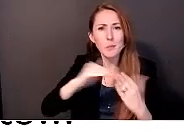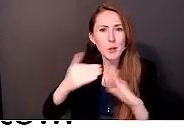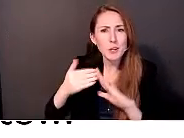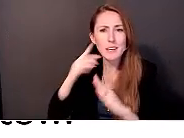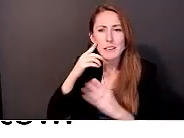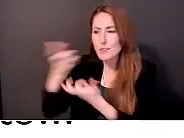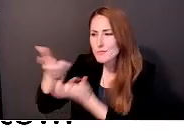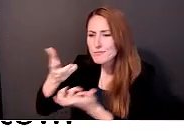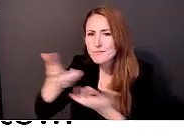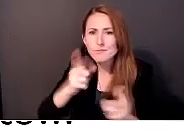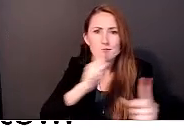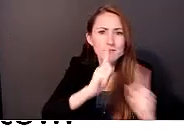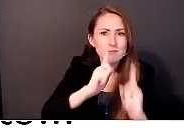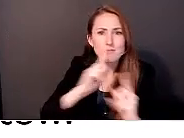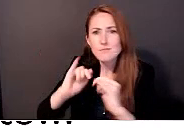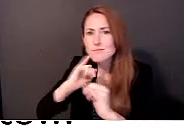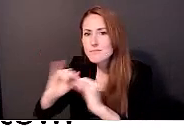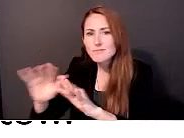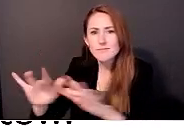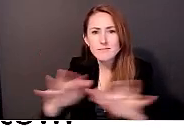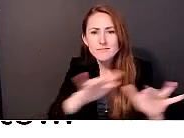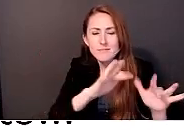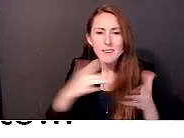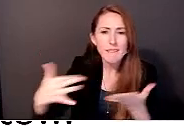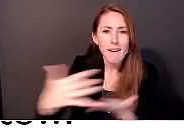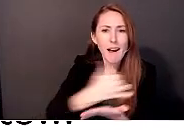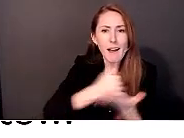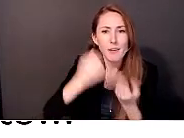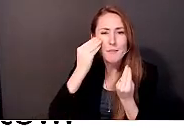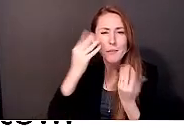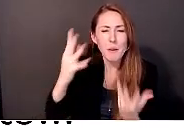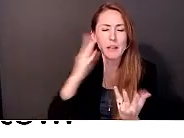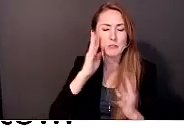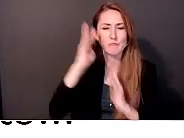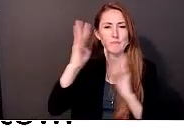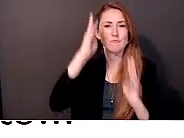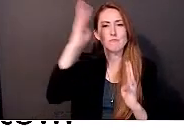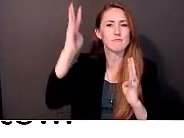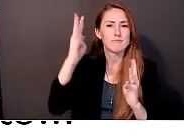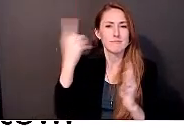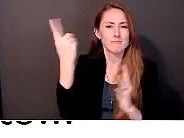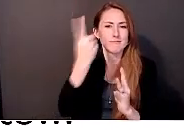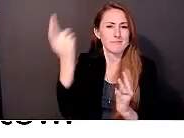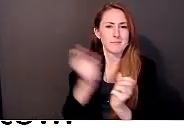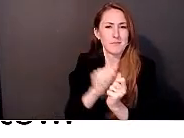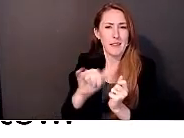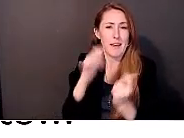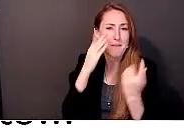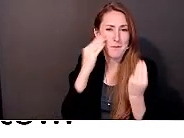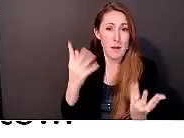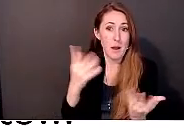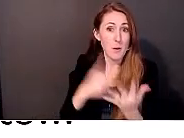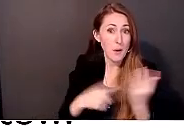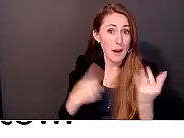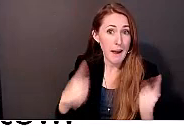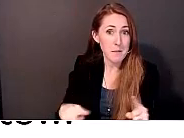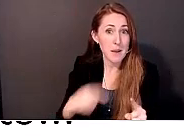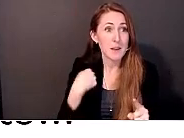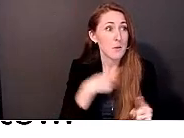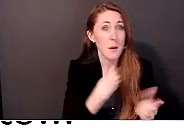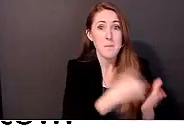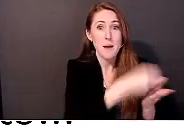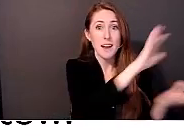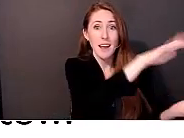and then taking that information and creating something from that. Um, and what happened was, uh, we got funded and